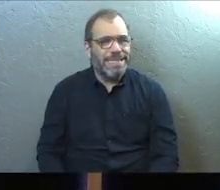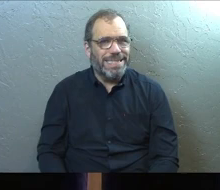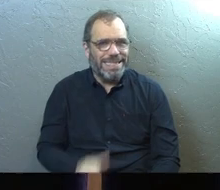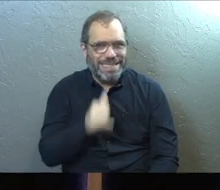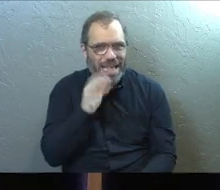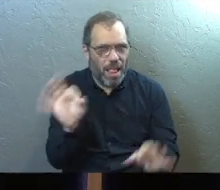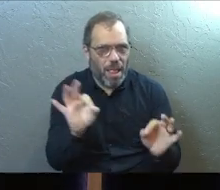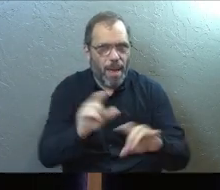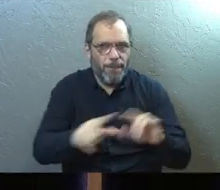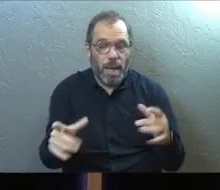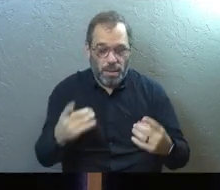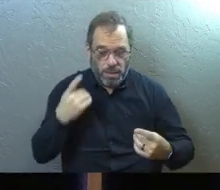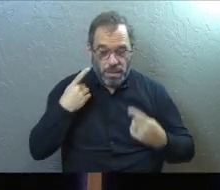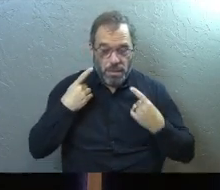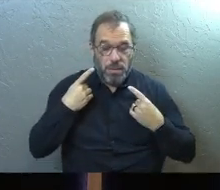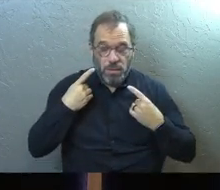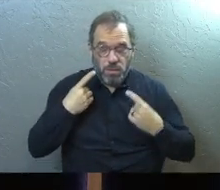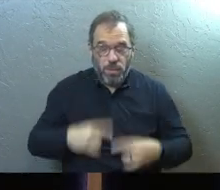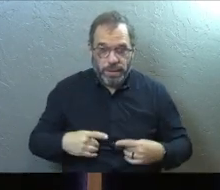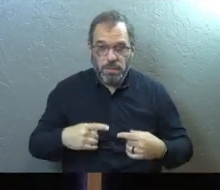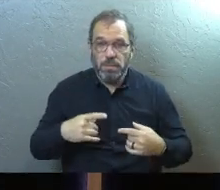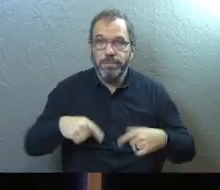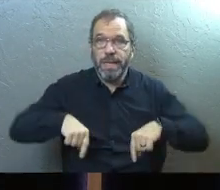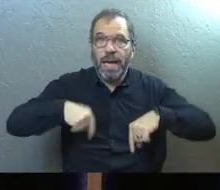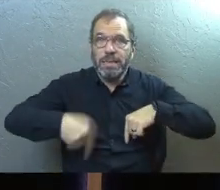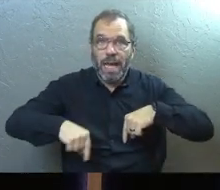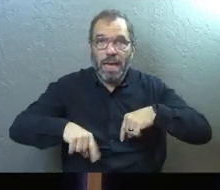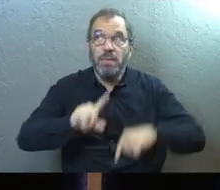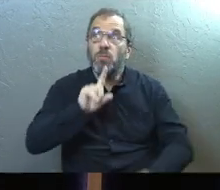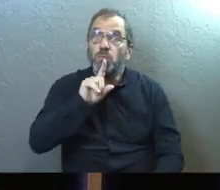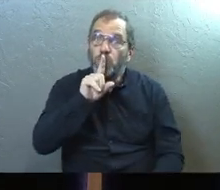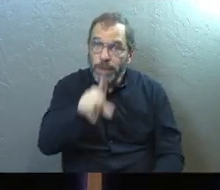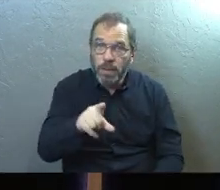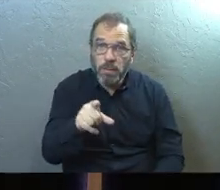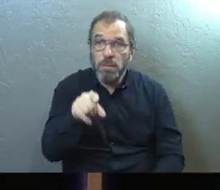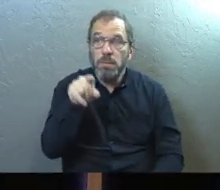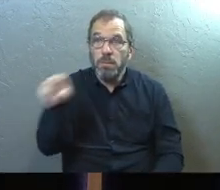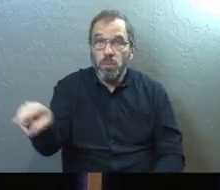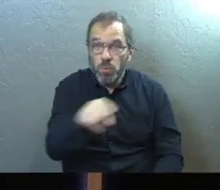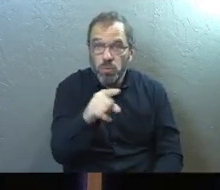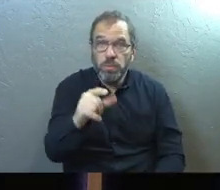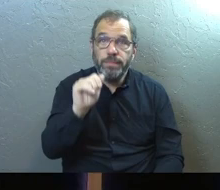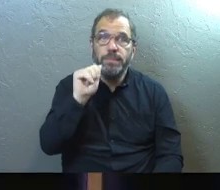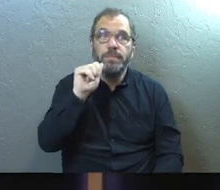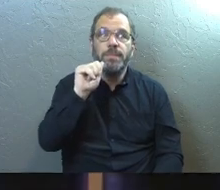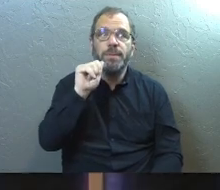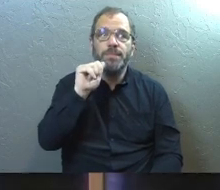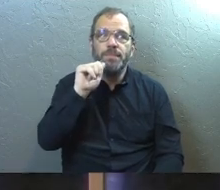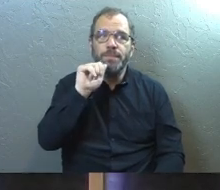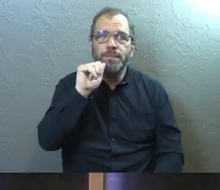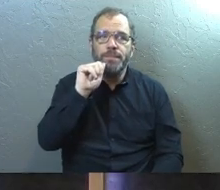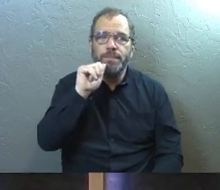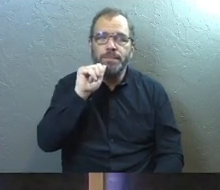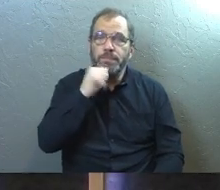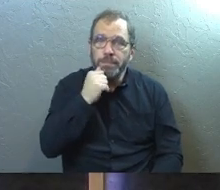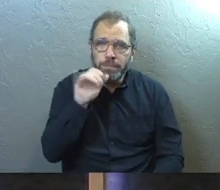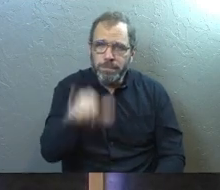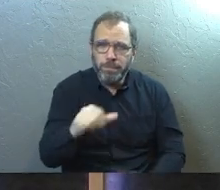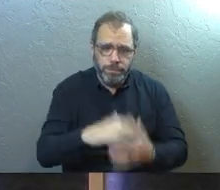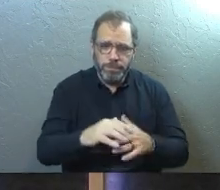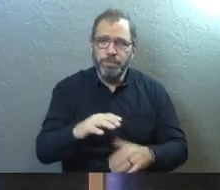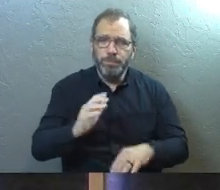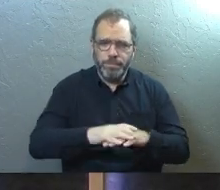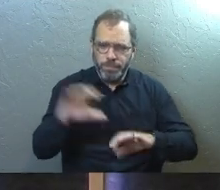but depression and anxiety is a thing. And some of us suffer with it and it's chemical, right? And we,